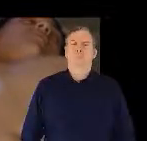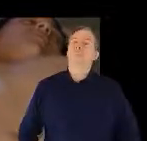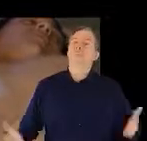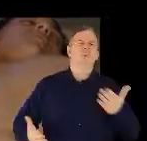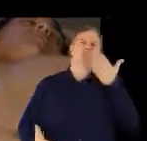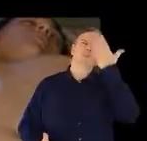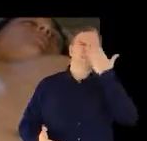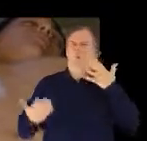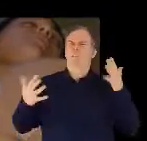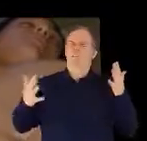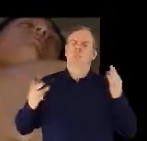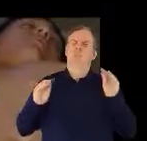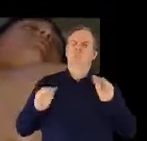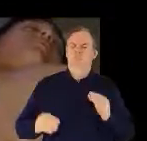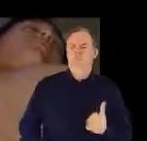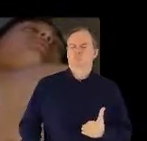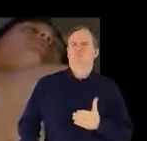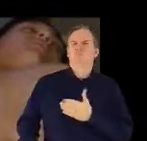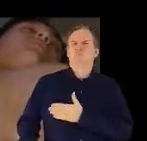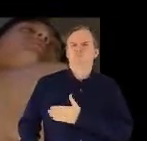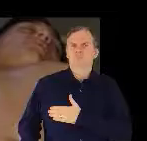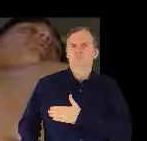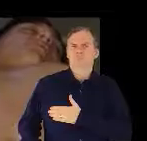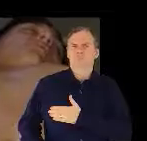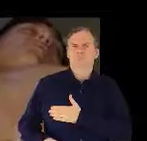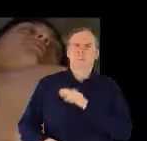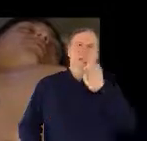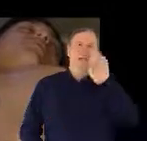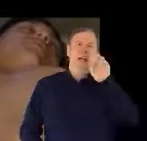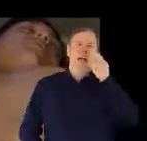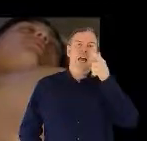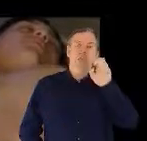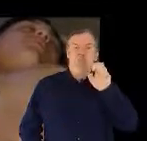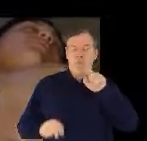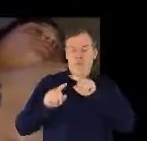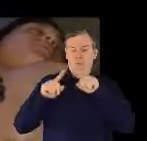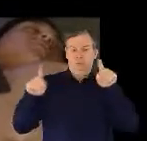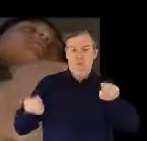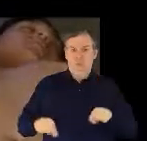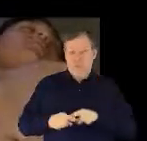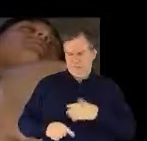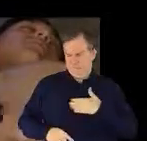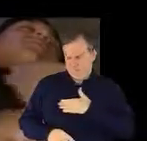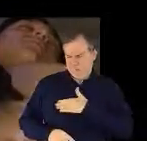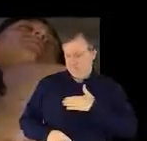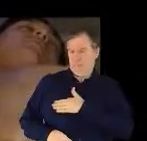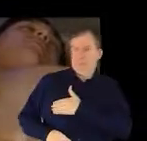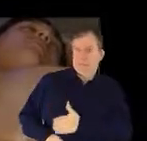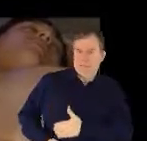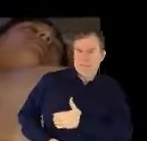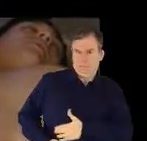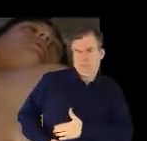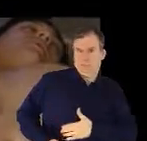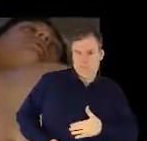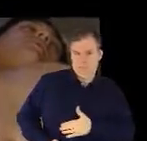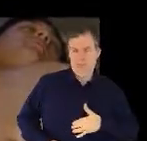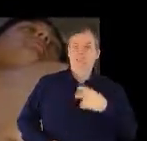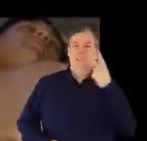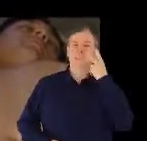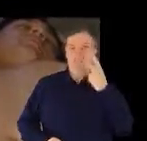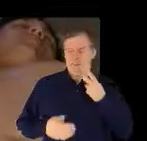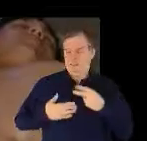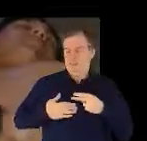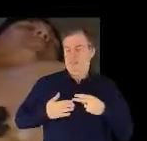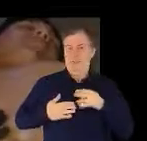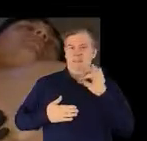case, I just have it on the chest, so I go ahead and put the halo chest seal in place, tighten down the edges, and right where the flap is, I